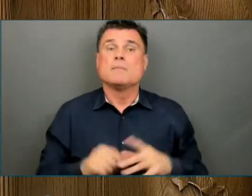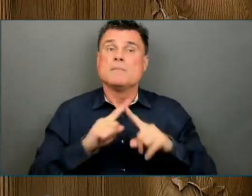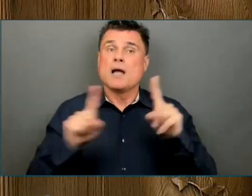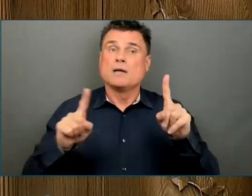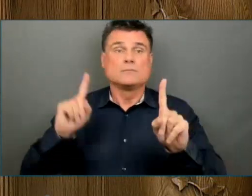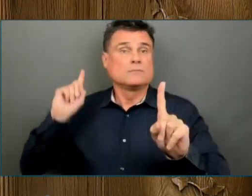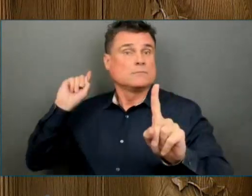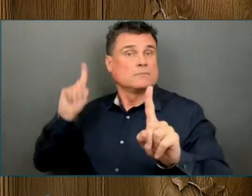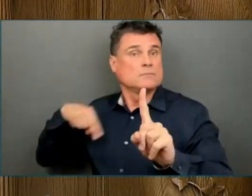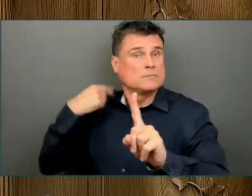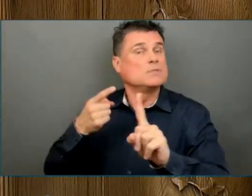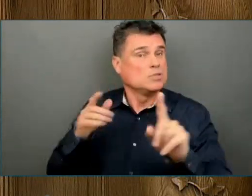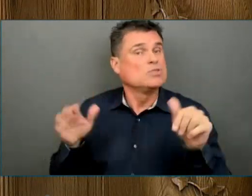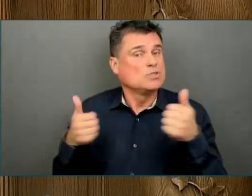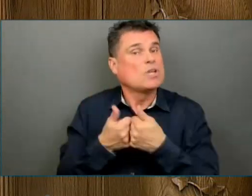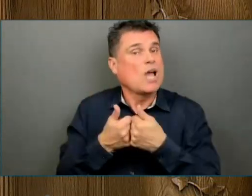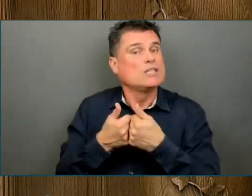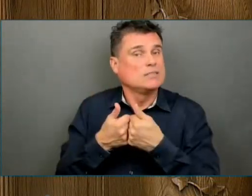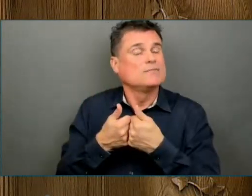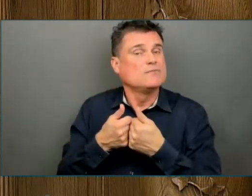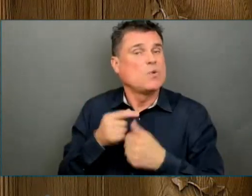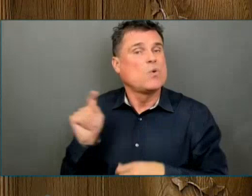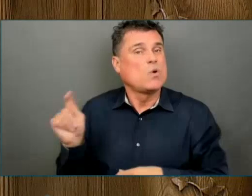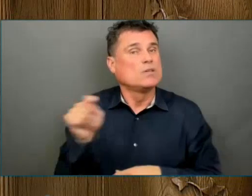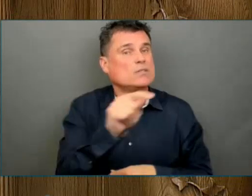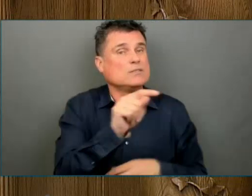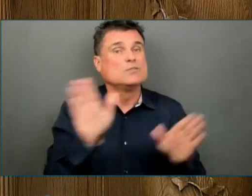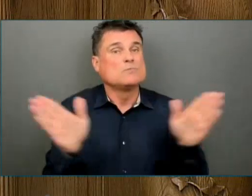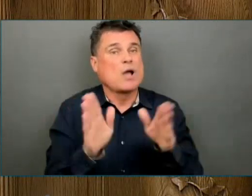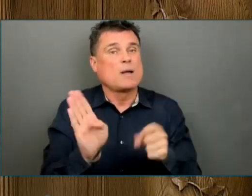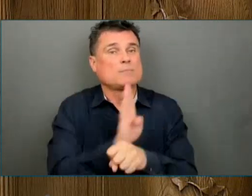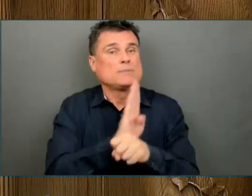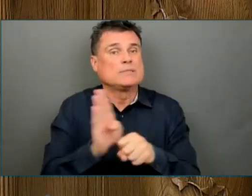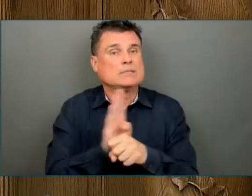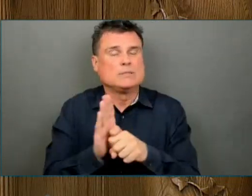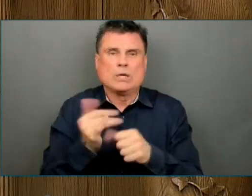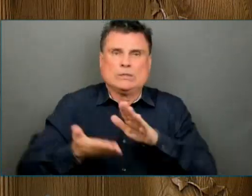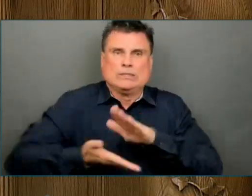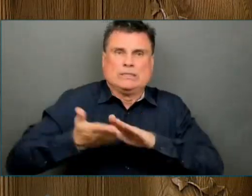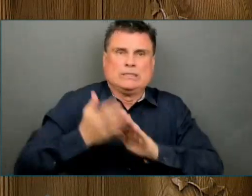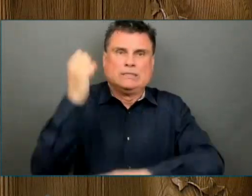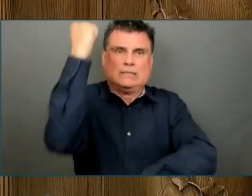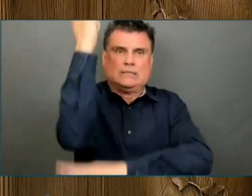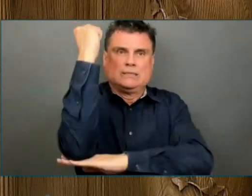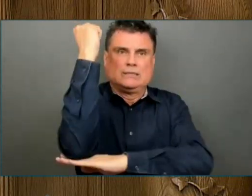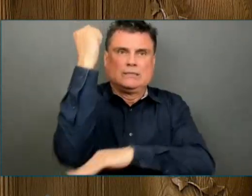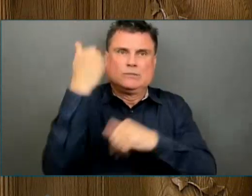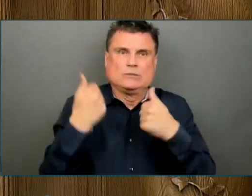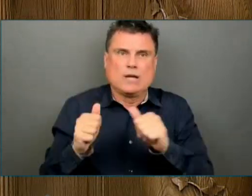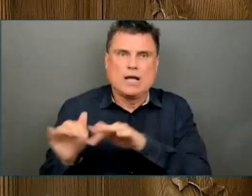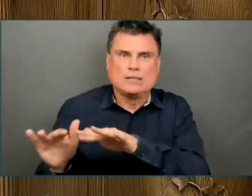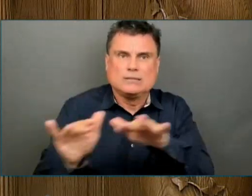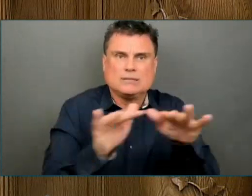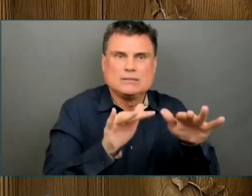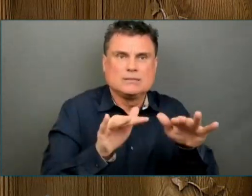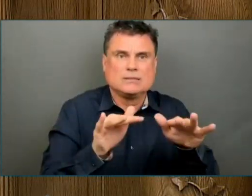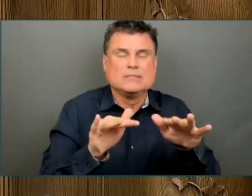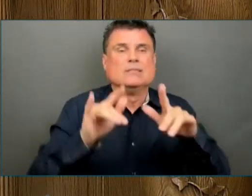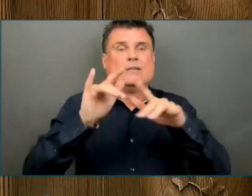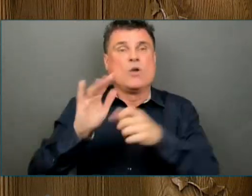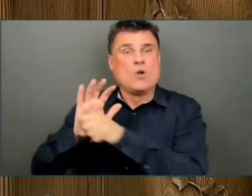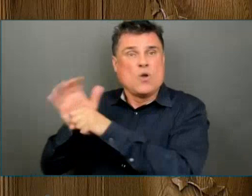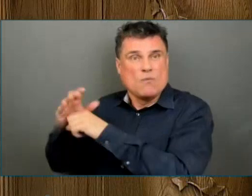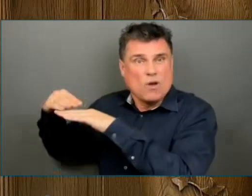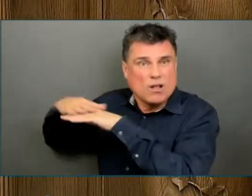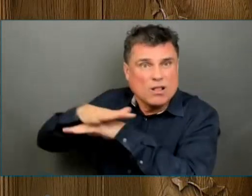pandemic has only compounded these challenges with new ones that none of us could have expected. From the